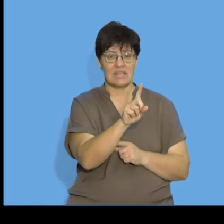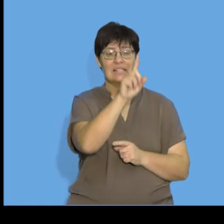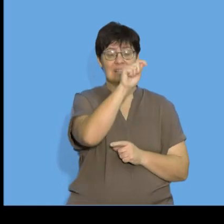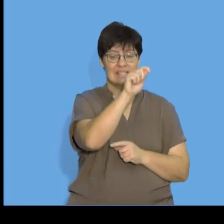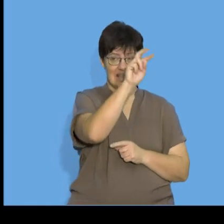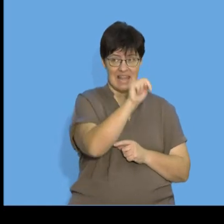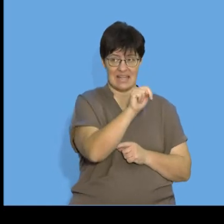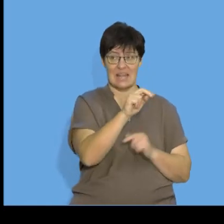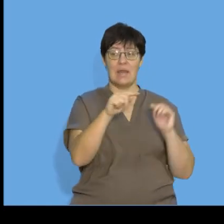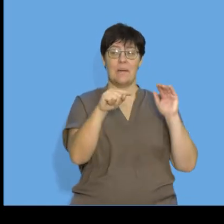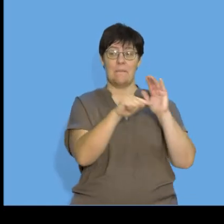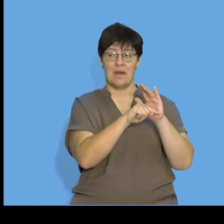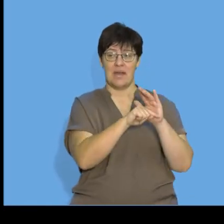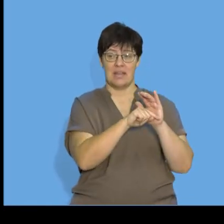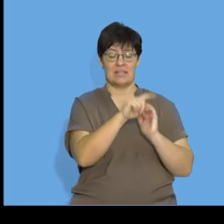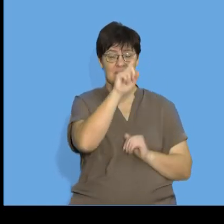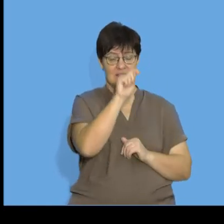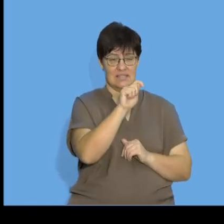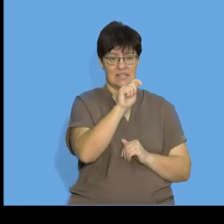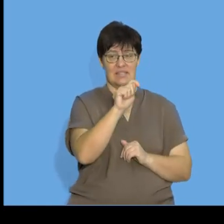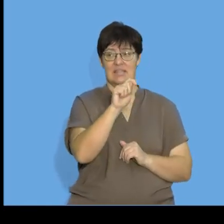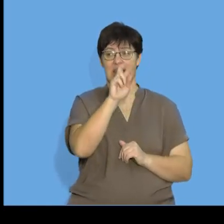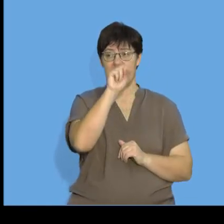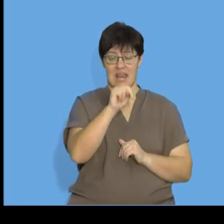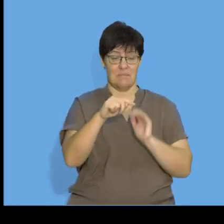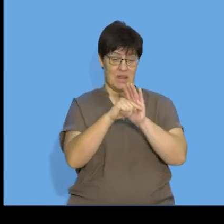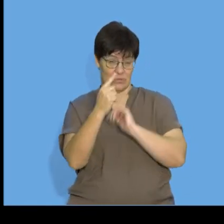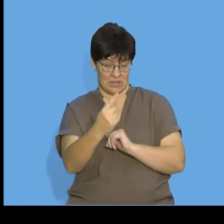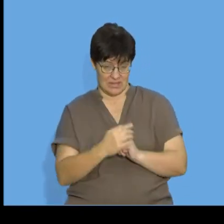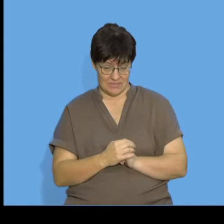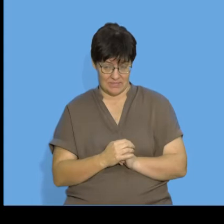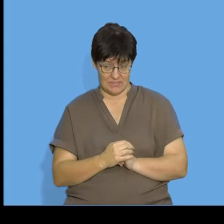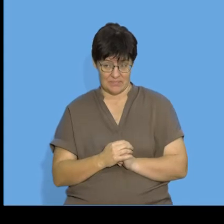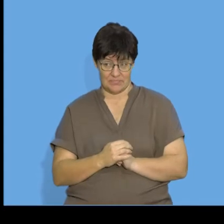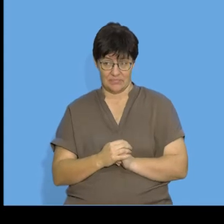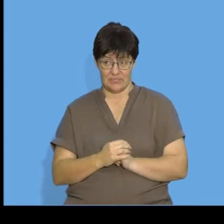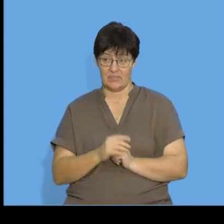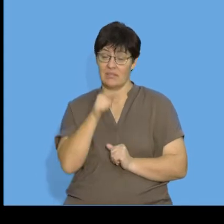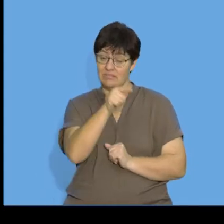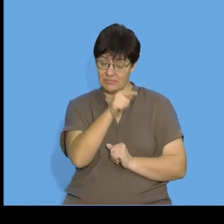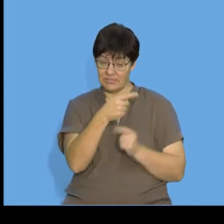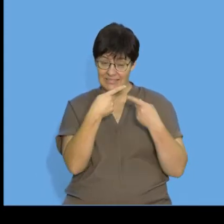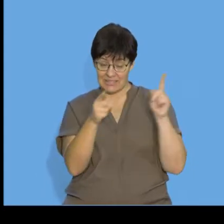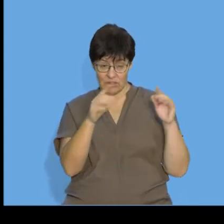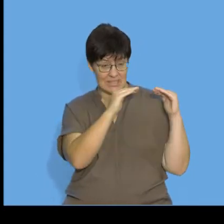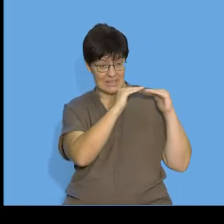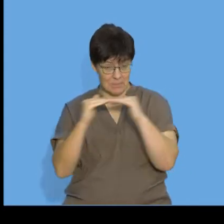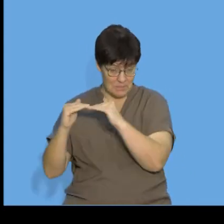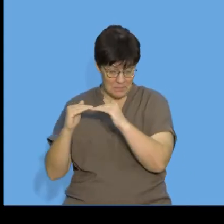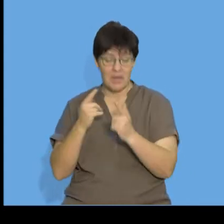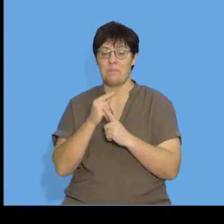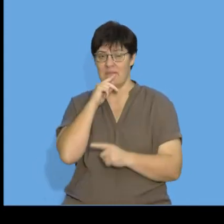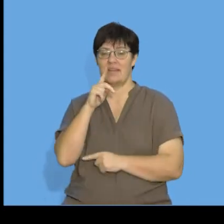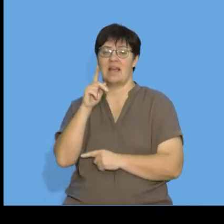difference is equal to TN minus TN minus 1 and if that